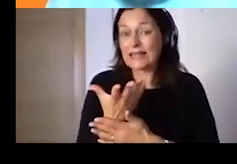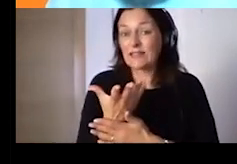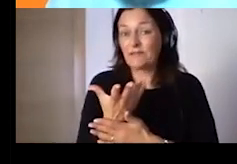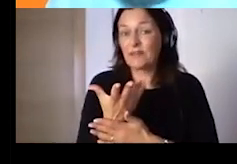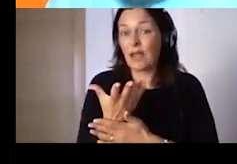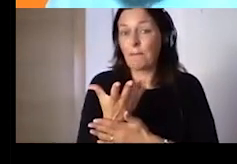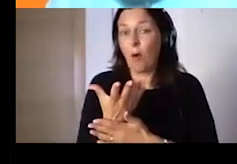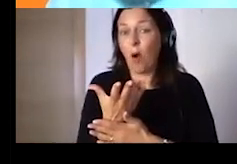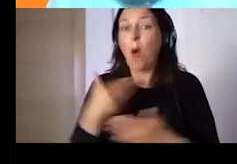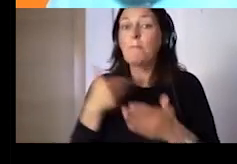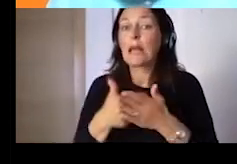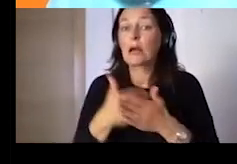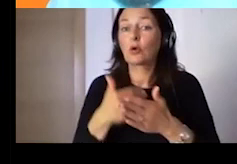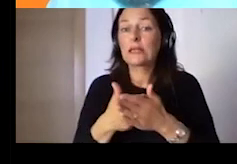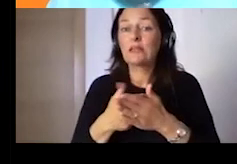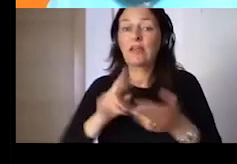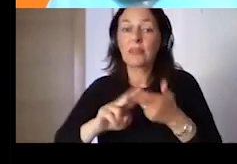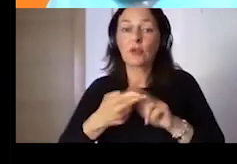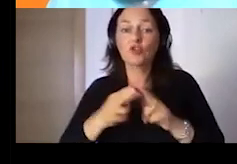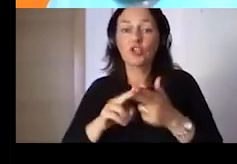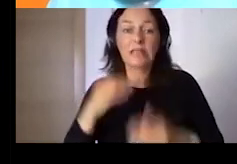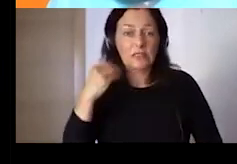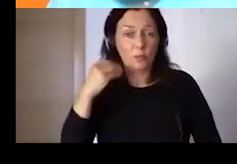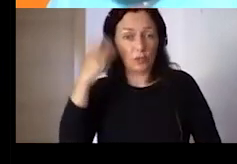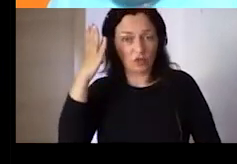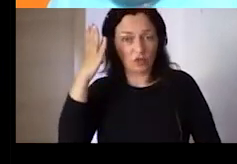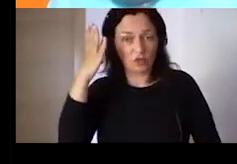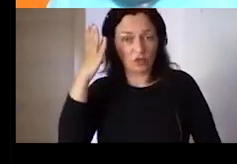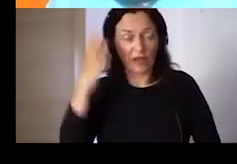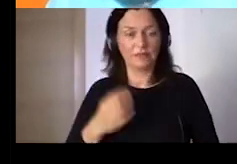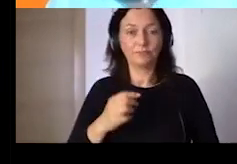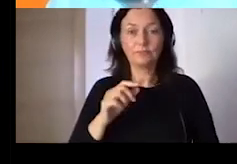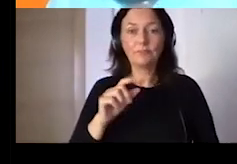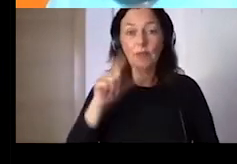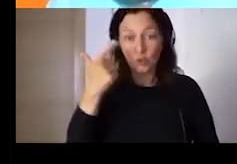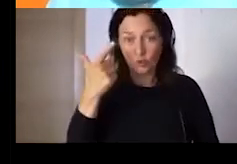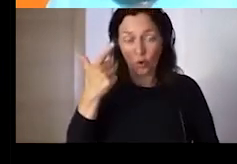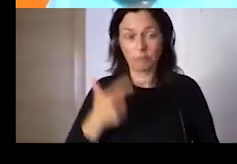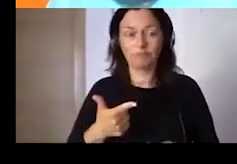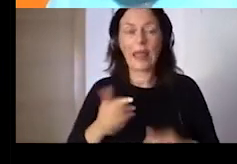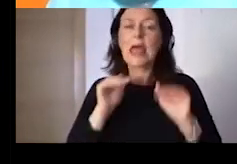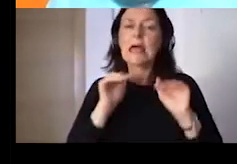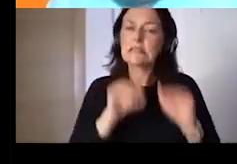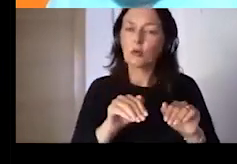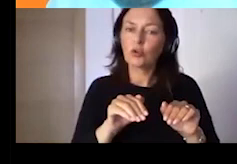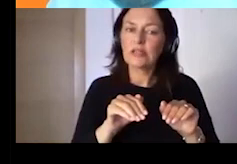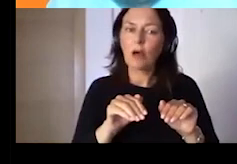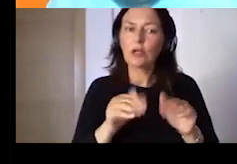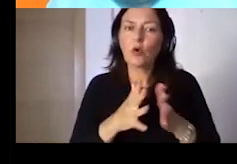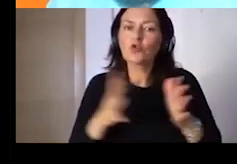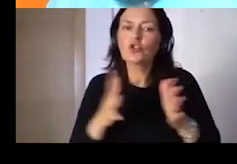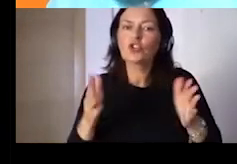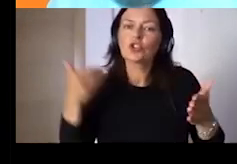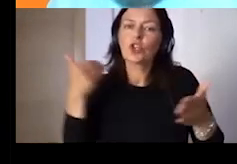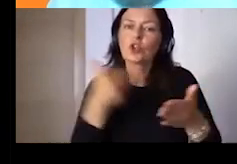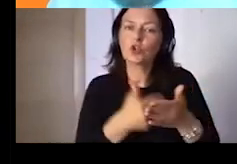ensuring wider access to training and education pathways. No one excluded. Everyone needs